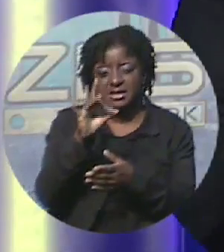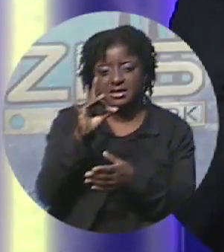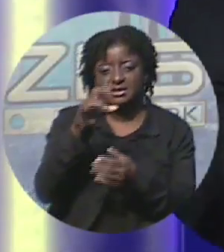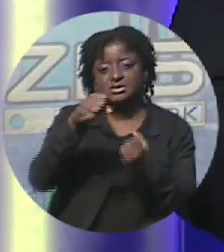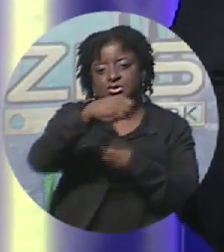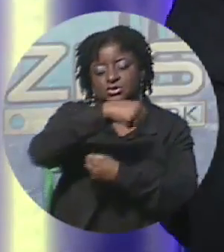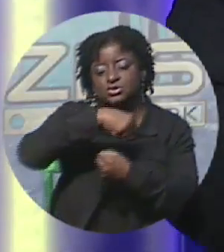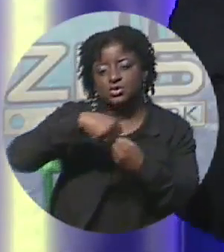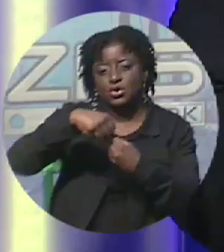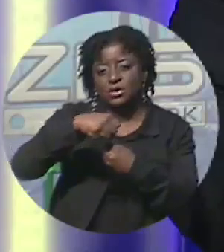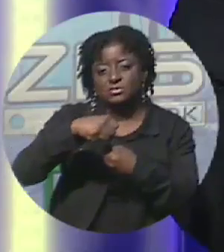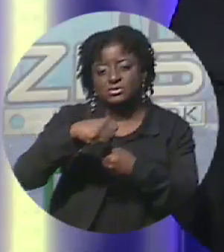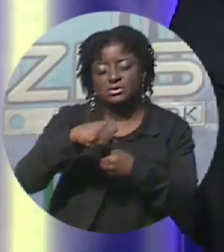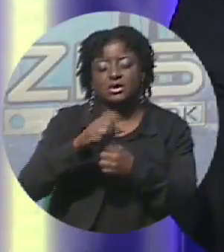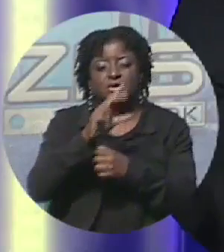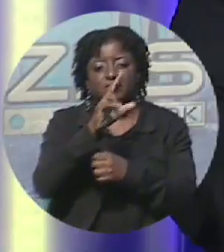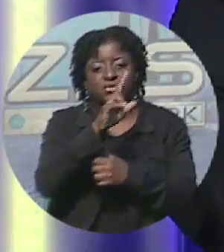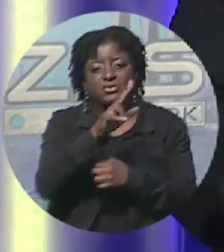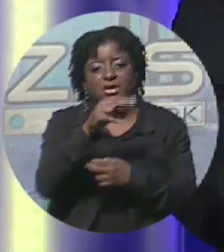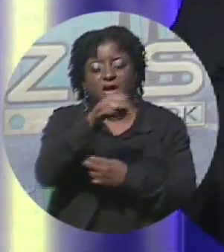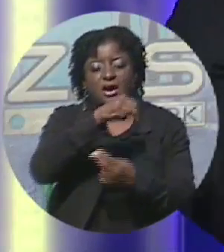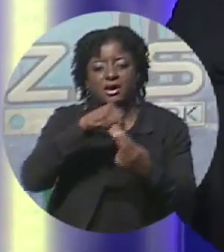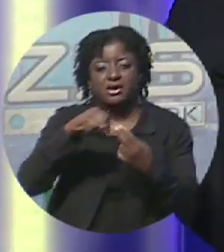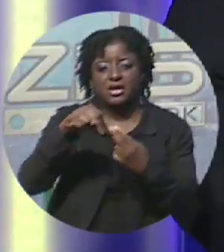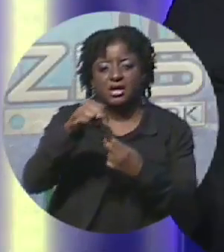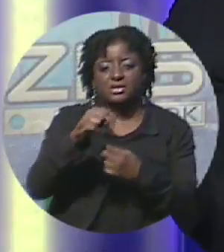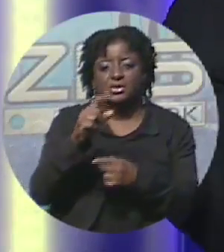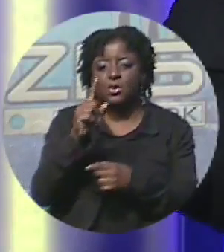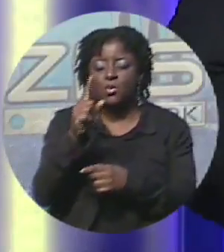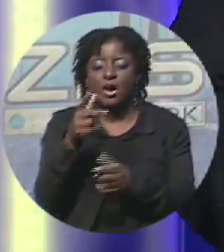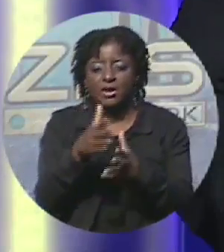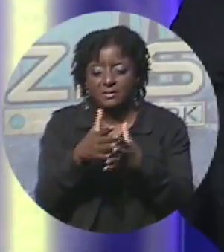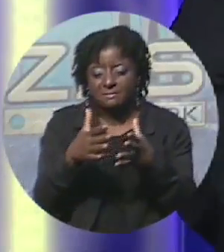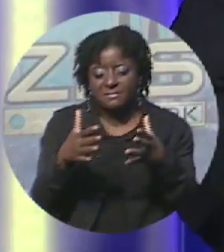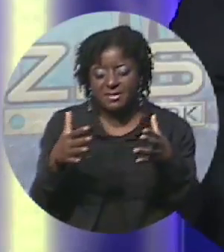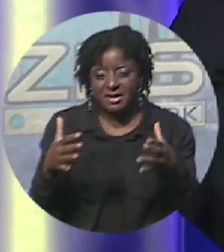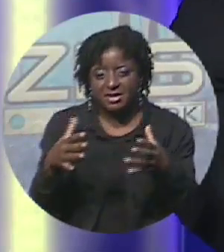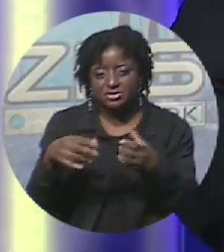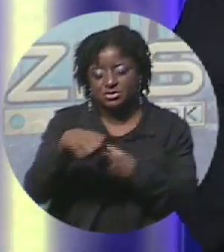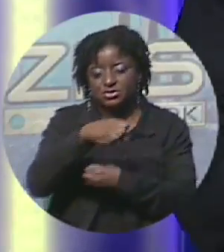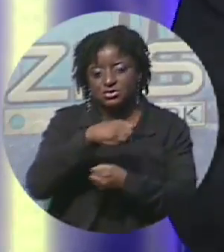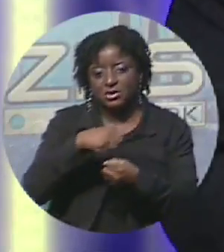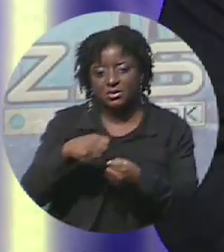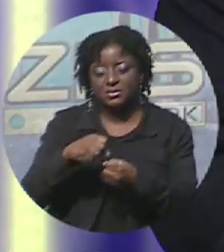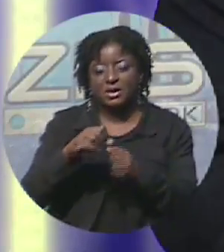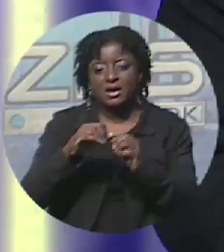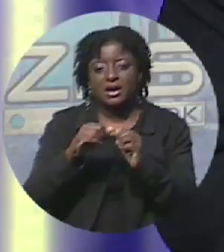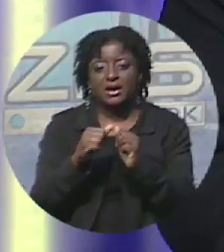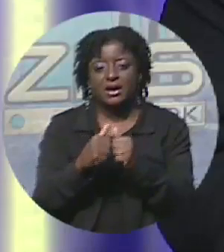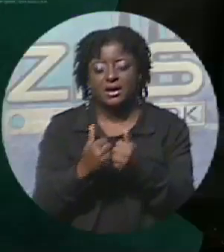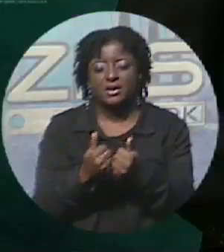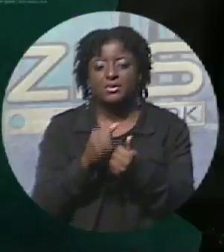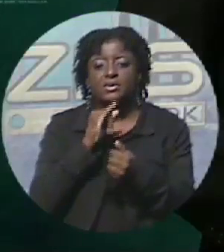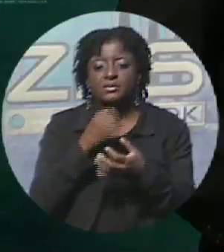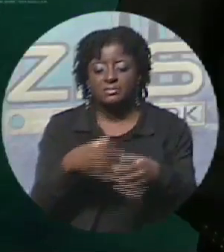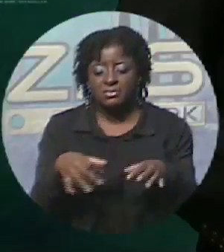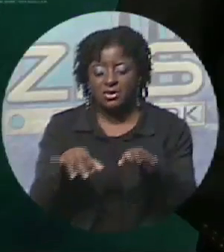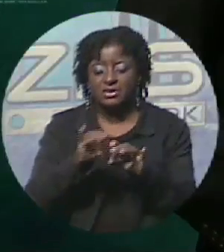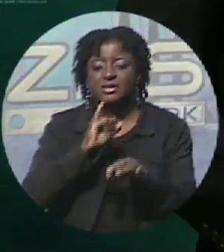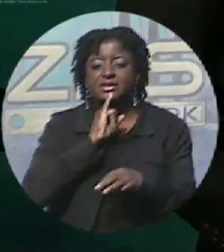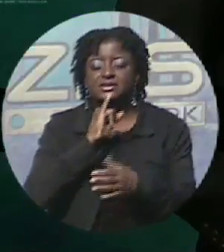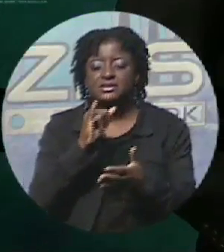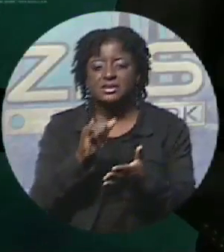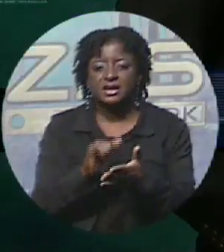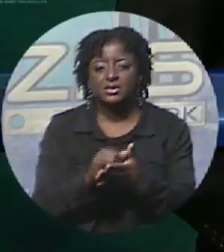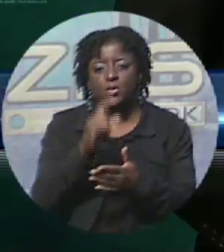storm. How is that in terms of how popular and how profound this season is? Well, first of all, one